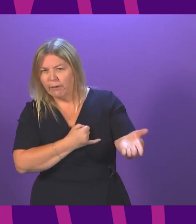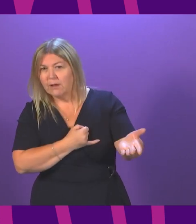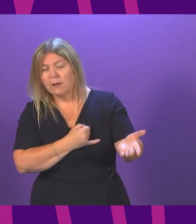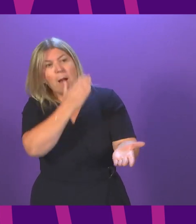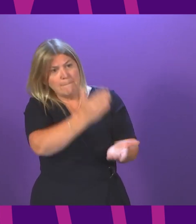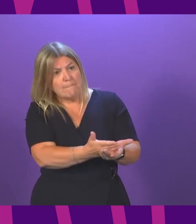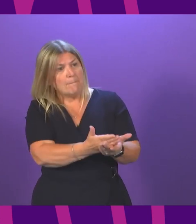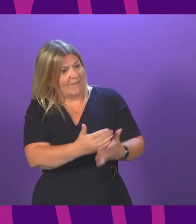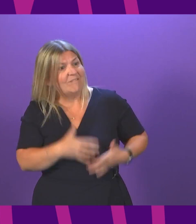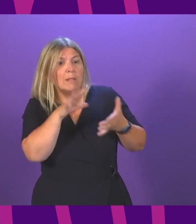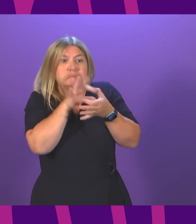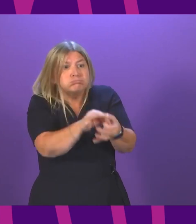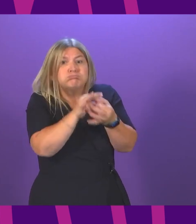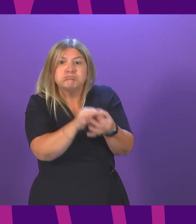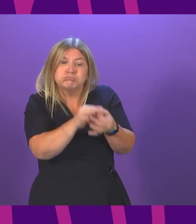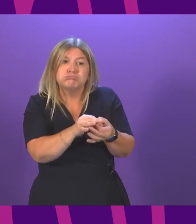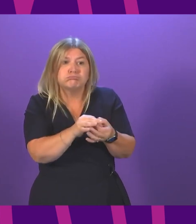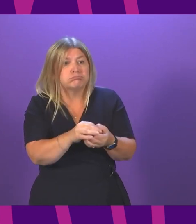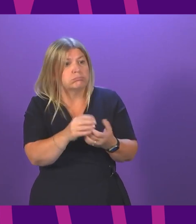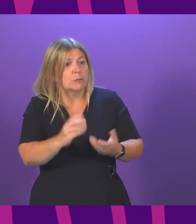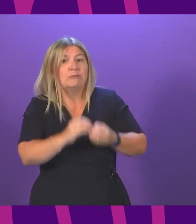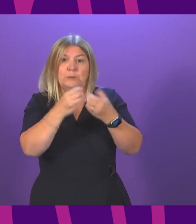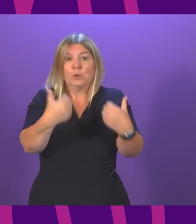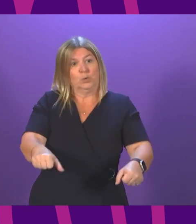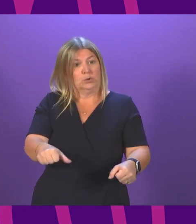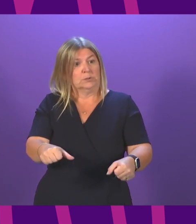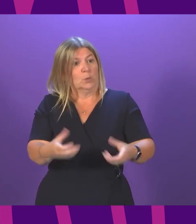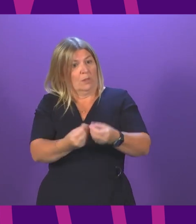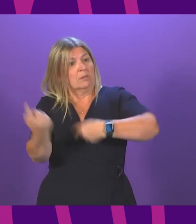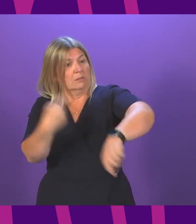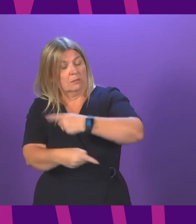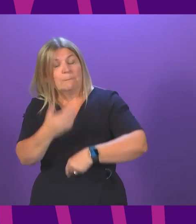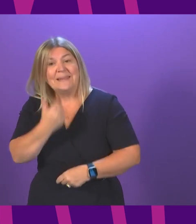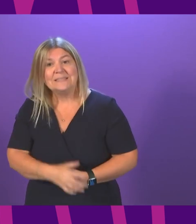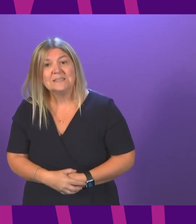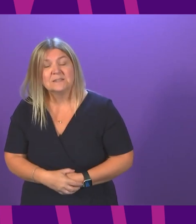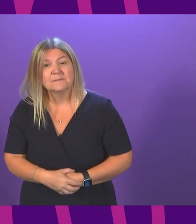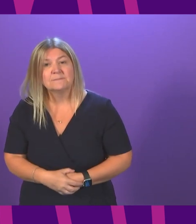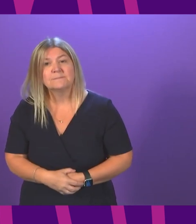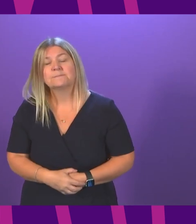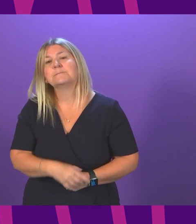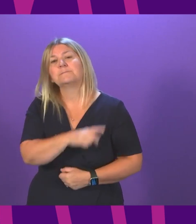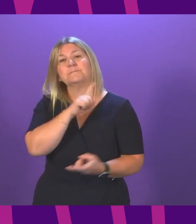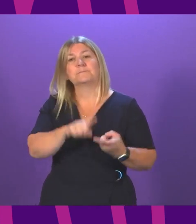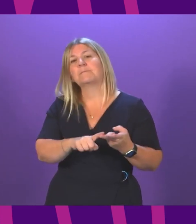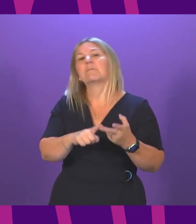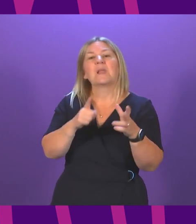be part of finding the solutions that the country needs right now. Question number two, Anna Sarwar.